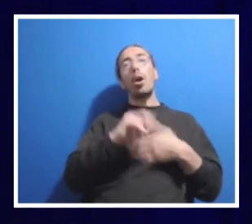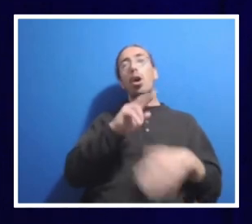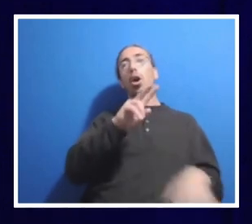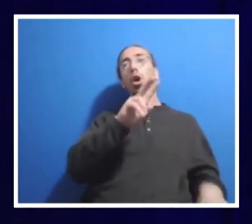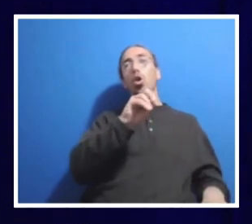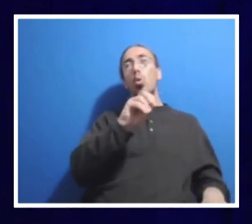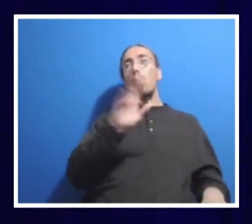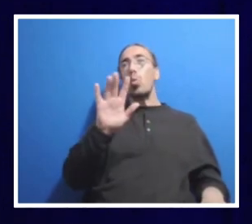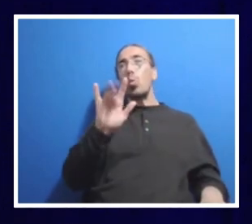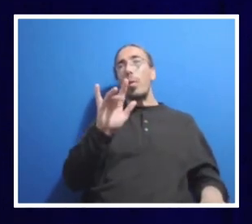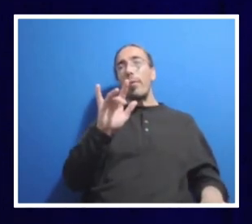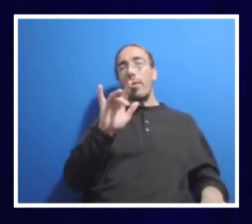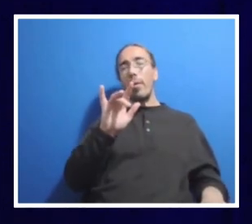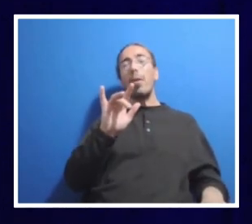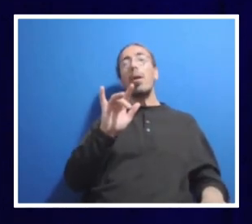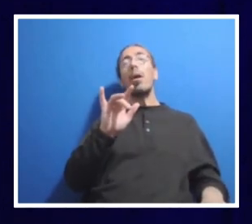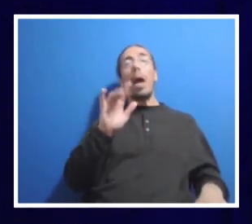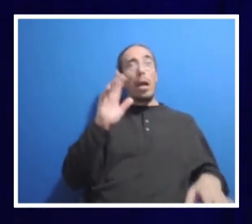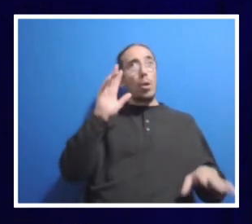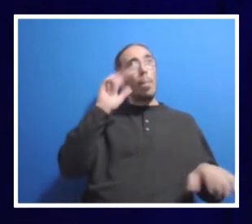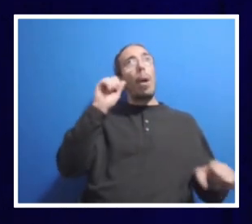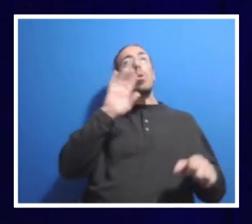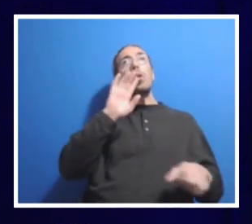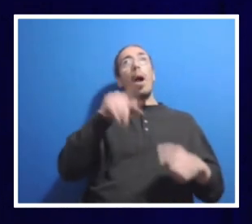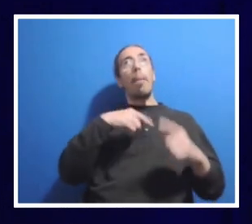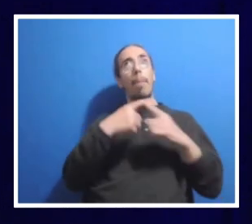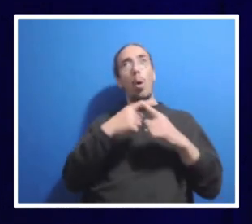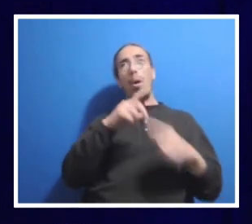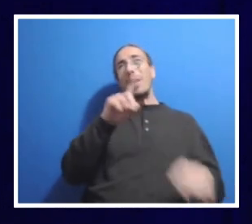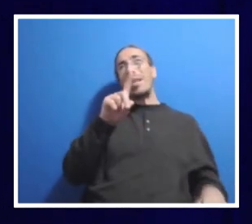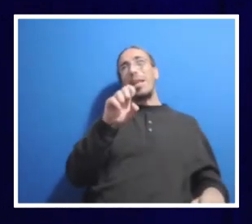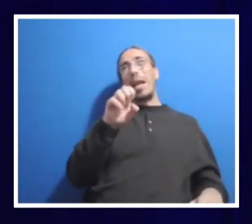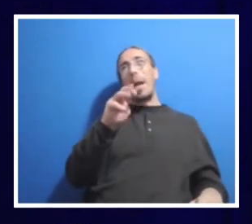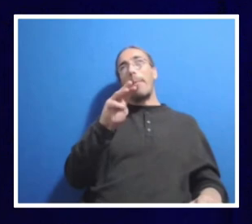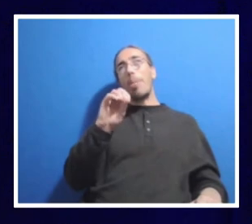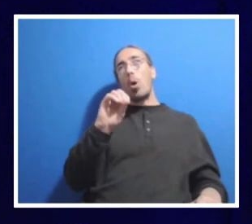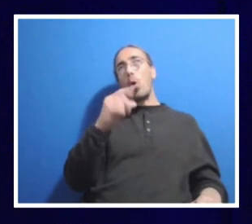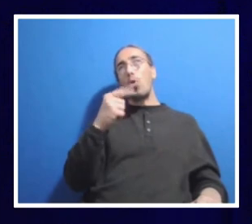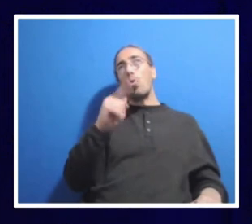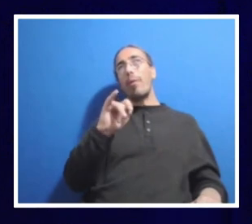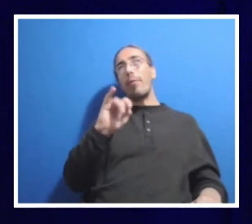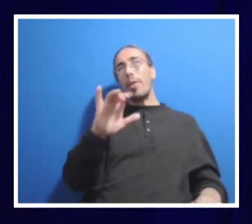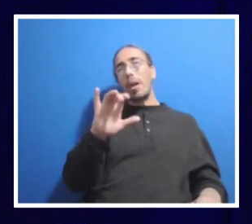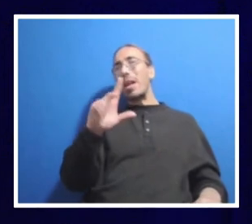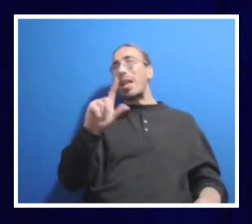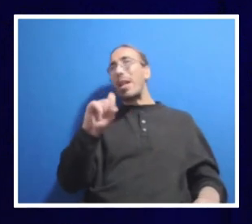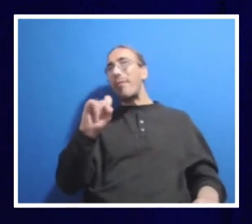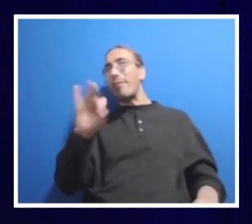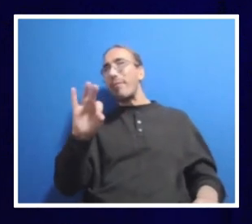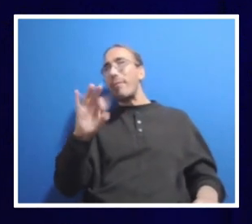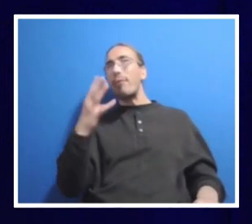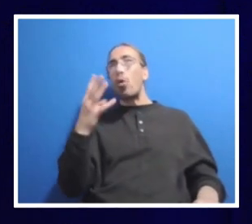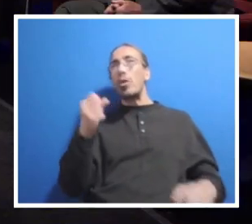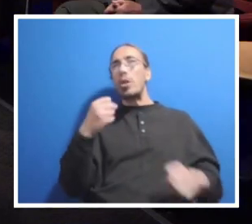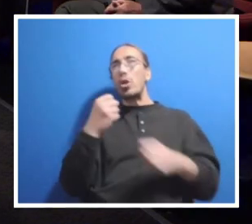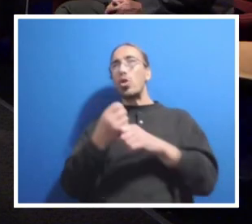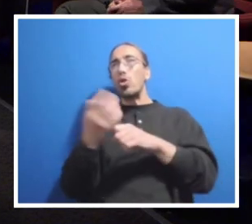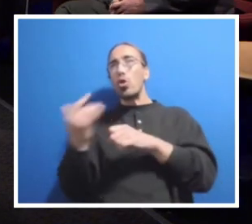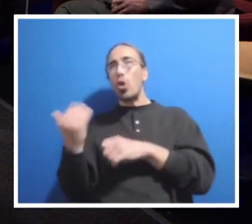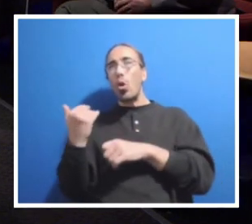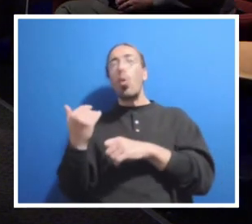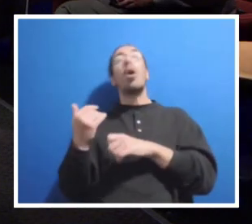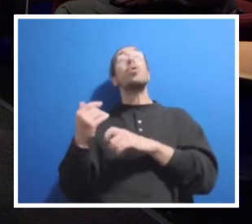Louisville as president, we started talking about the demographic cliff four years ago. So we need to be doing the same thing here. Thank you.